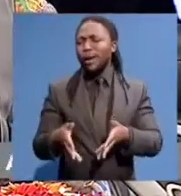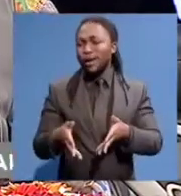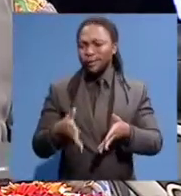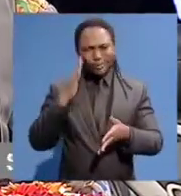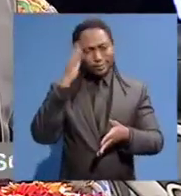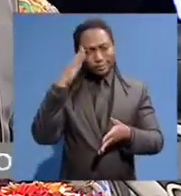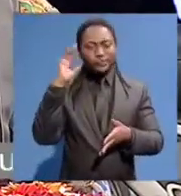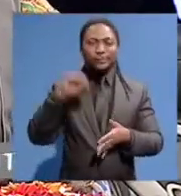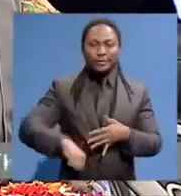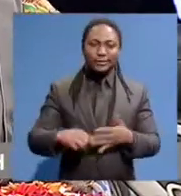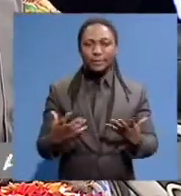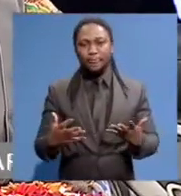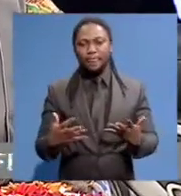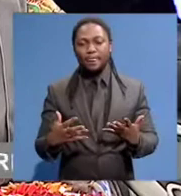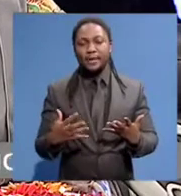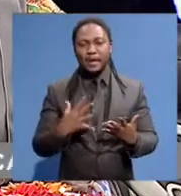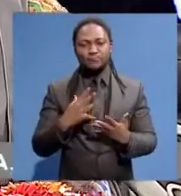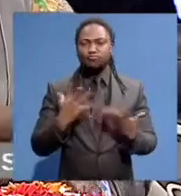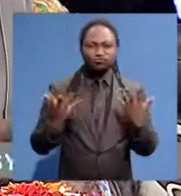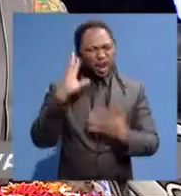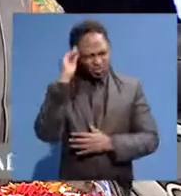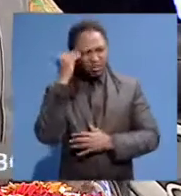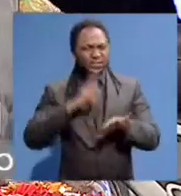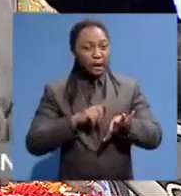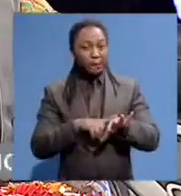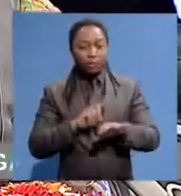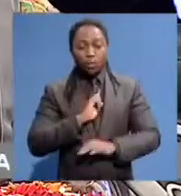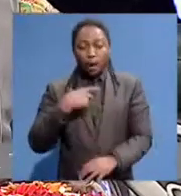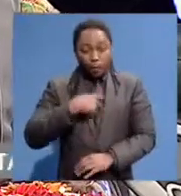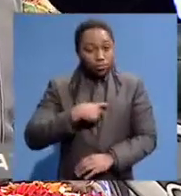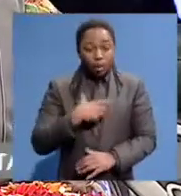Yeah, man, it was a very interesting time because, mean, for me personally,